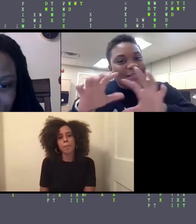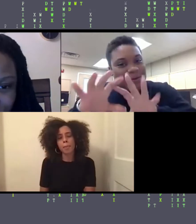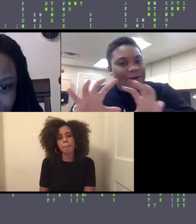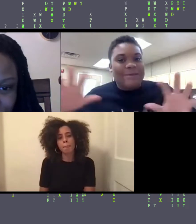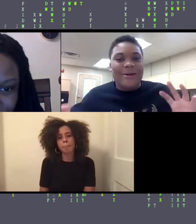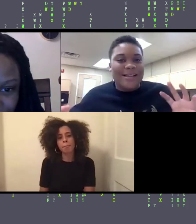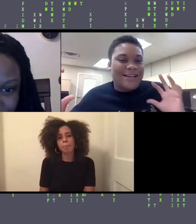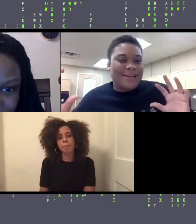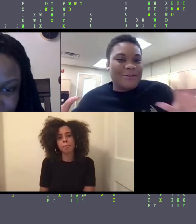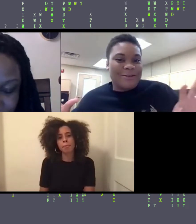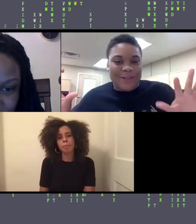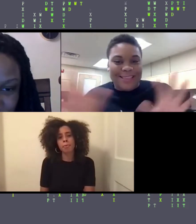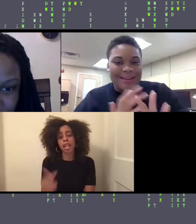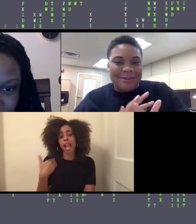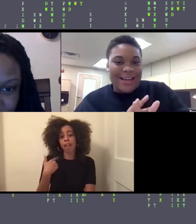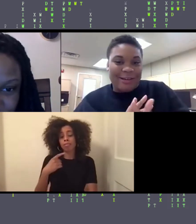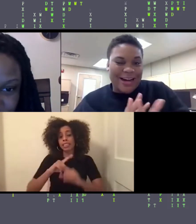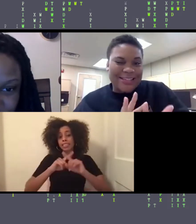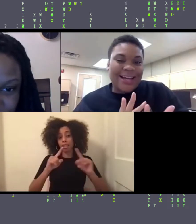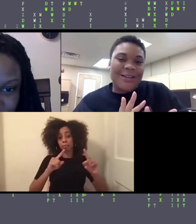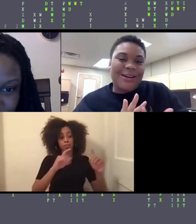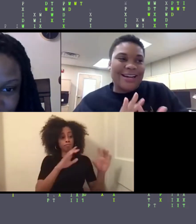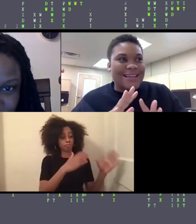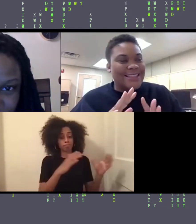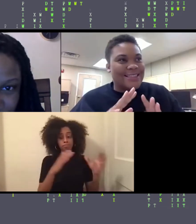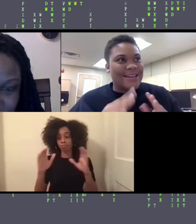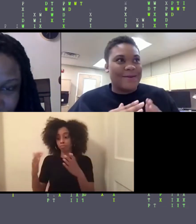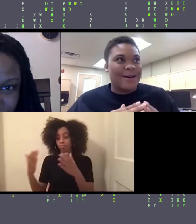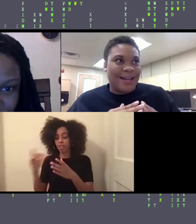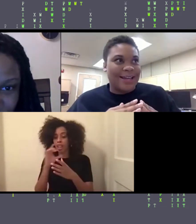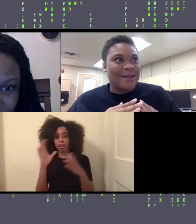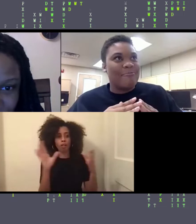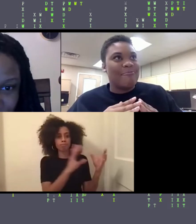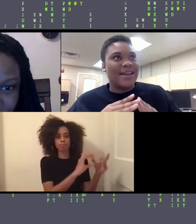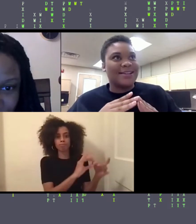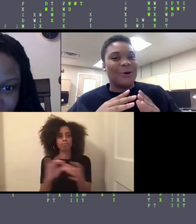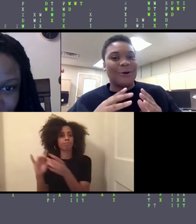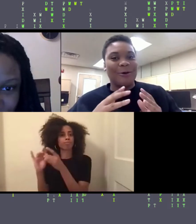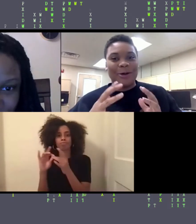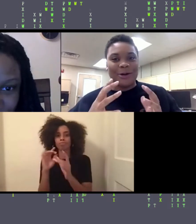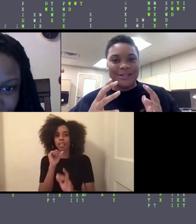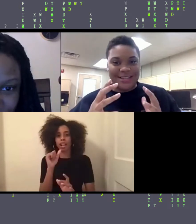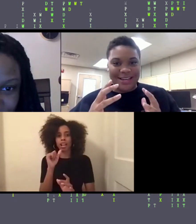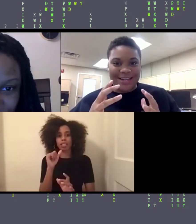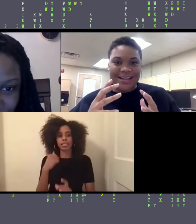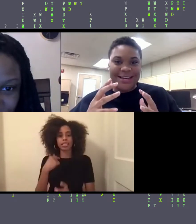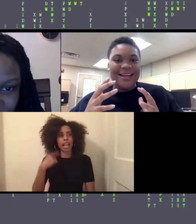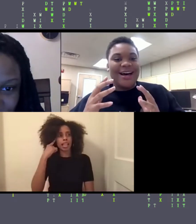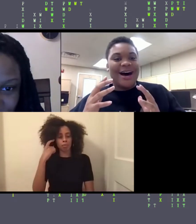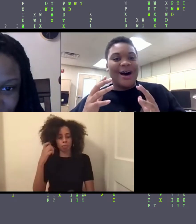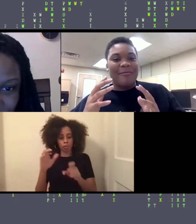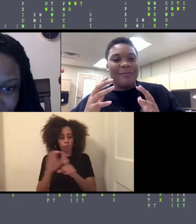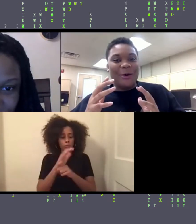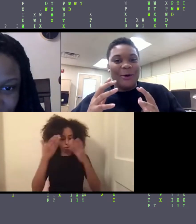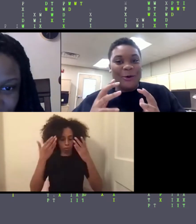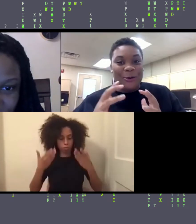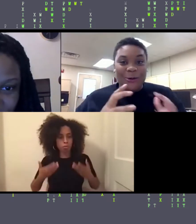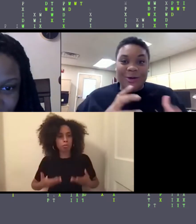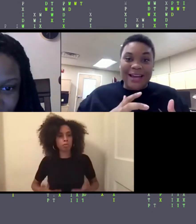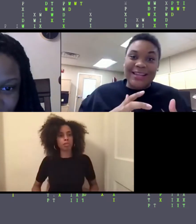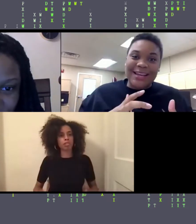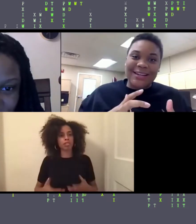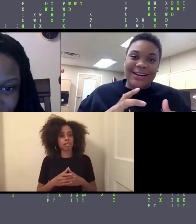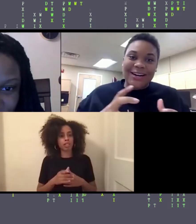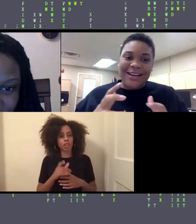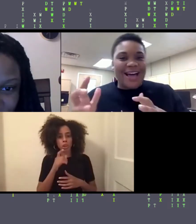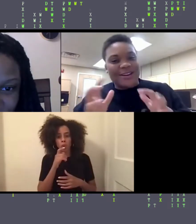like separate communities that I don't like, they don't really interact together. And I think about like me as a whole person, um, who